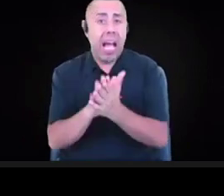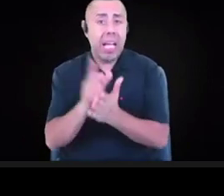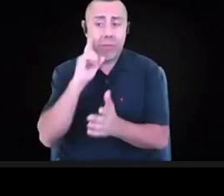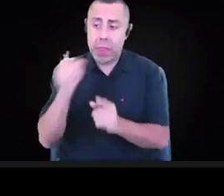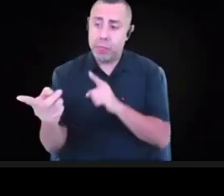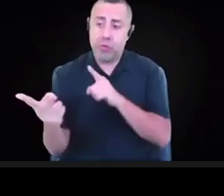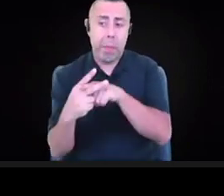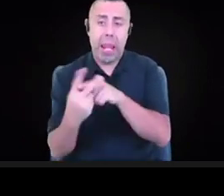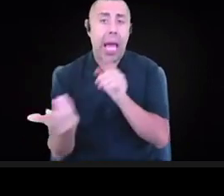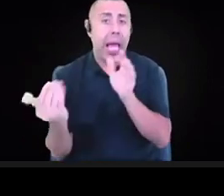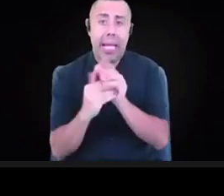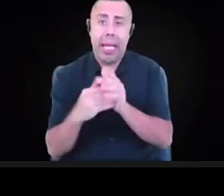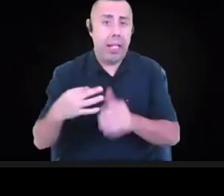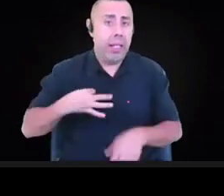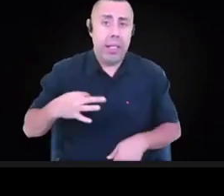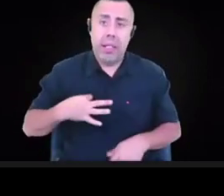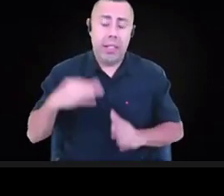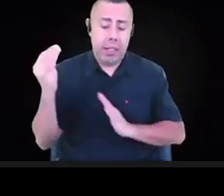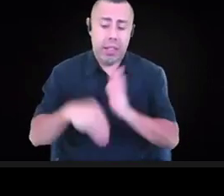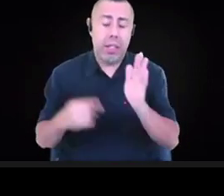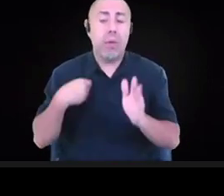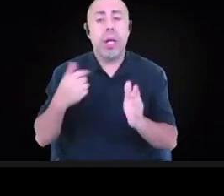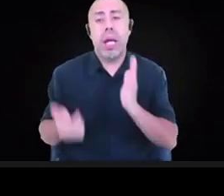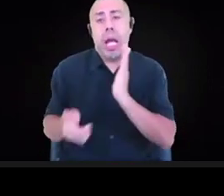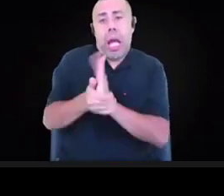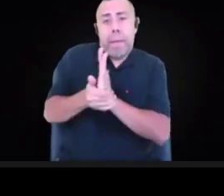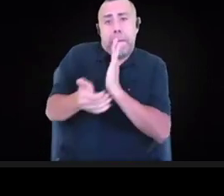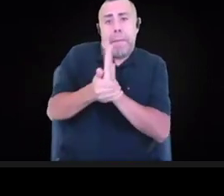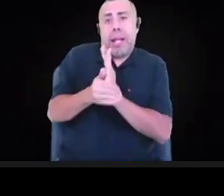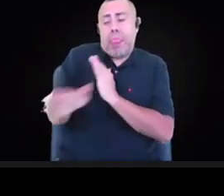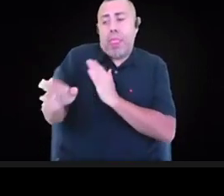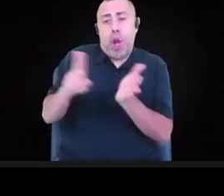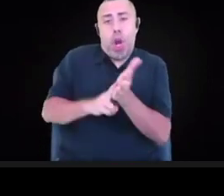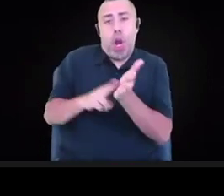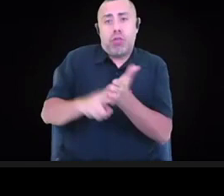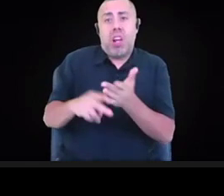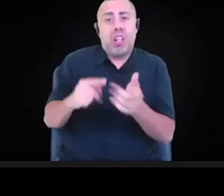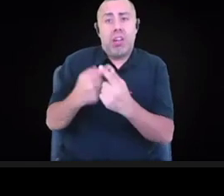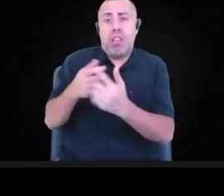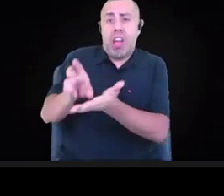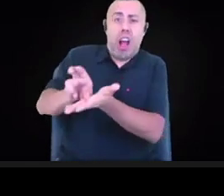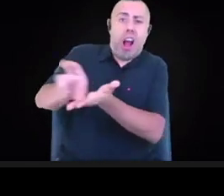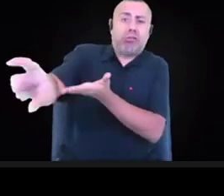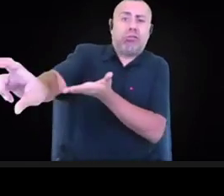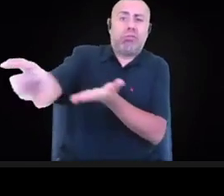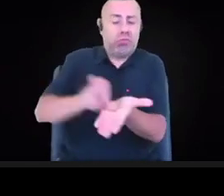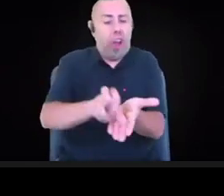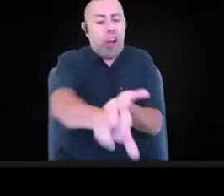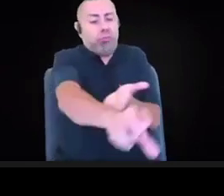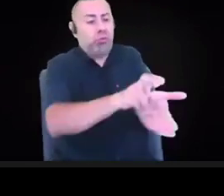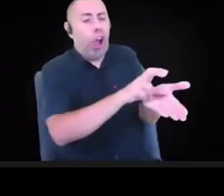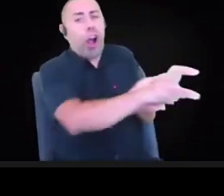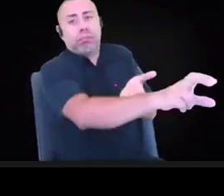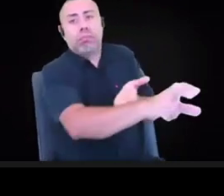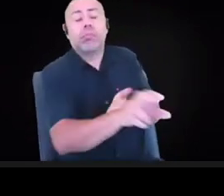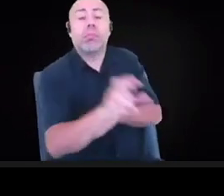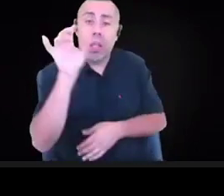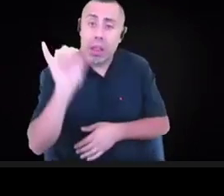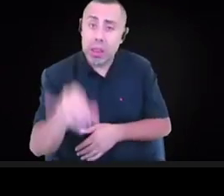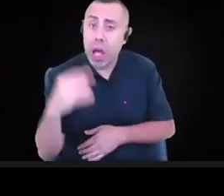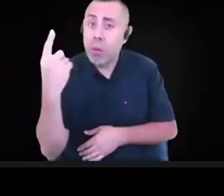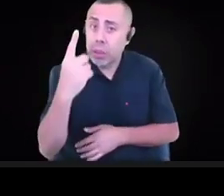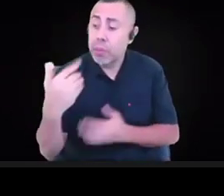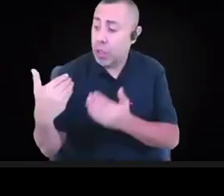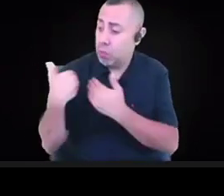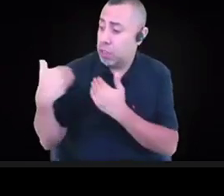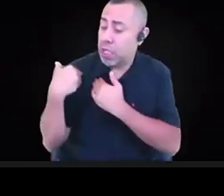That was both wonderful in its responsiveness and also is something for us to think about going forward in terms of its structural